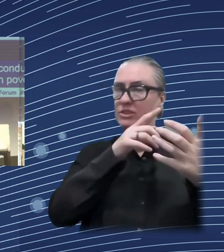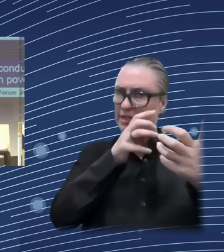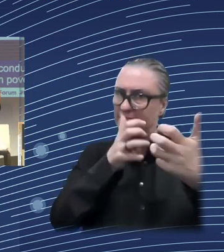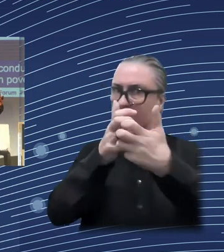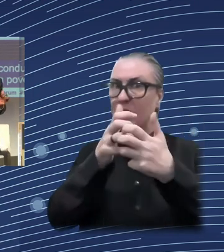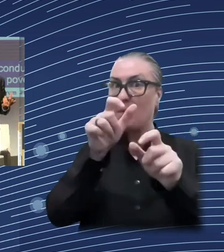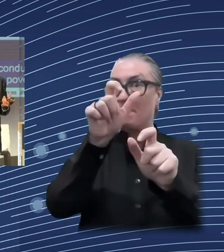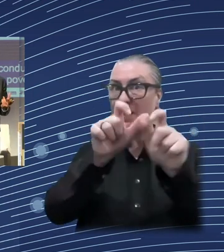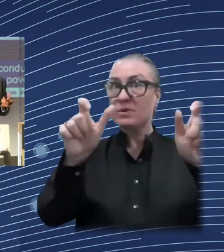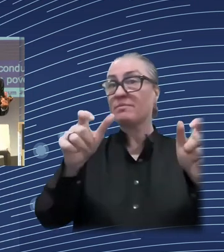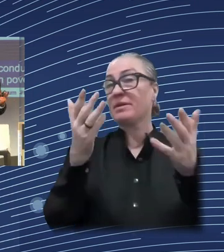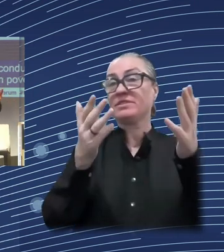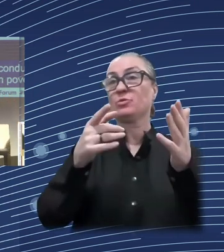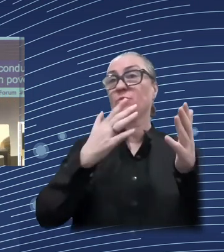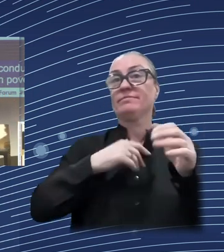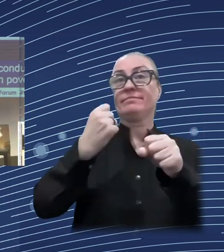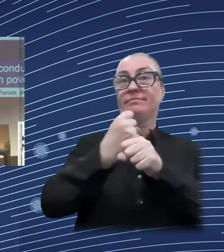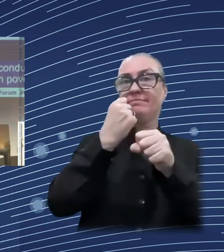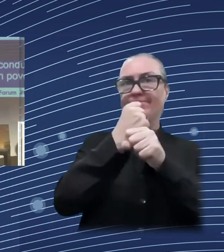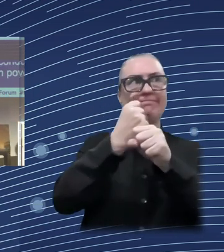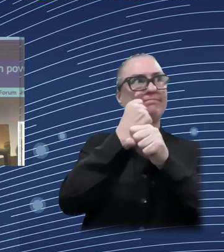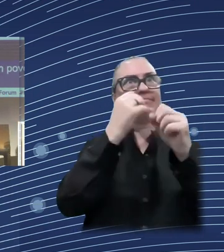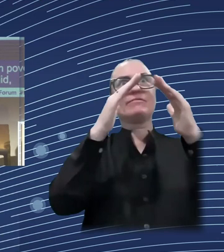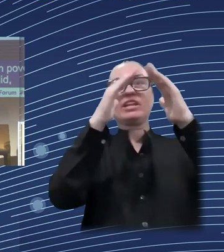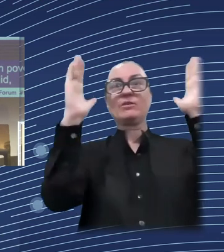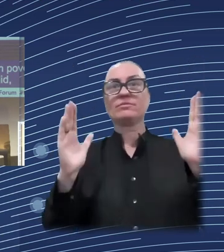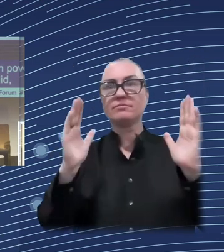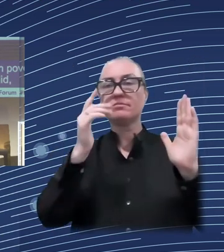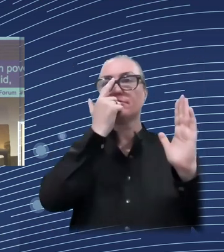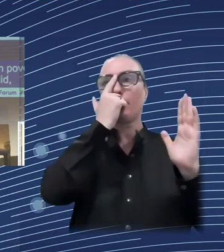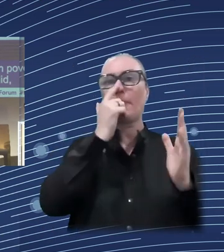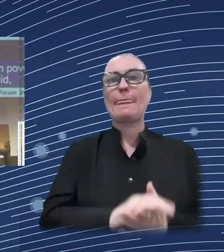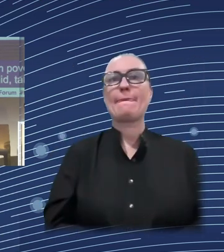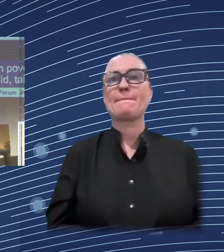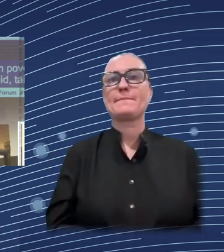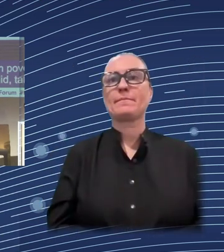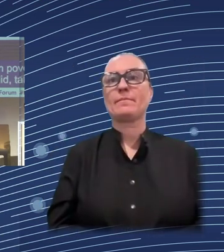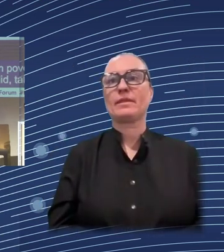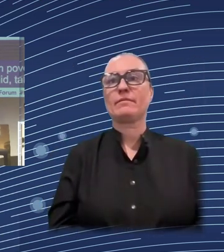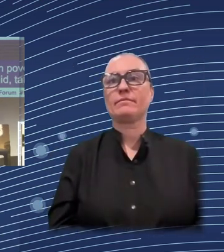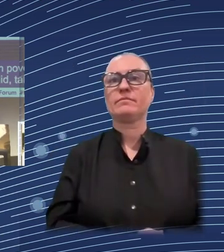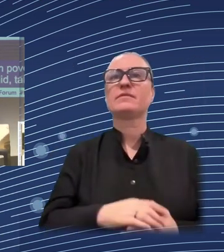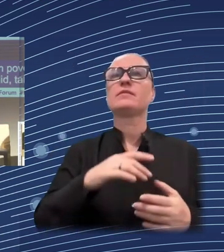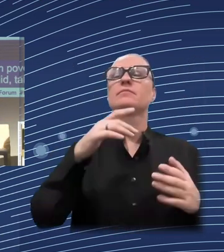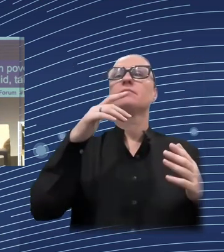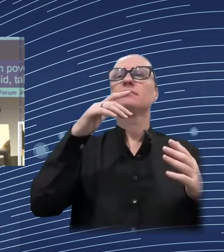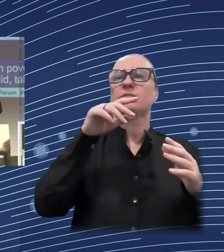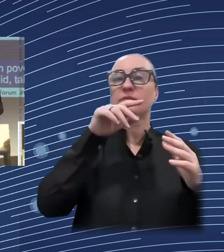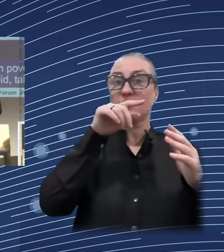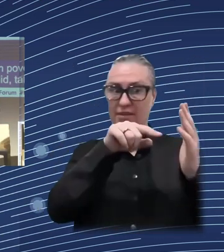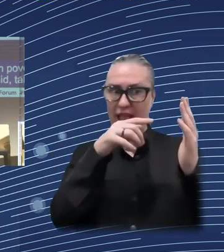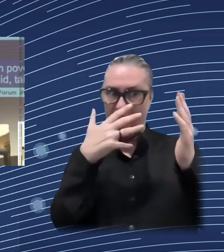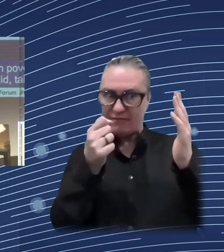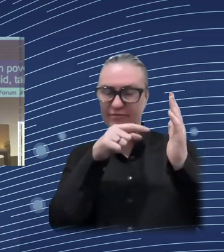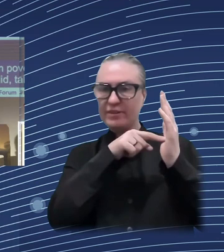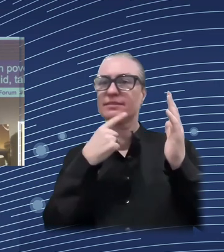a very simple exercise, taking projection produced by CDFOP on the skills